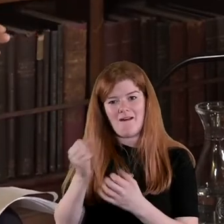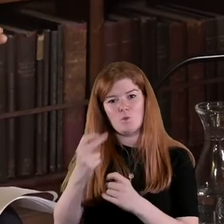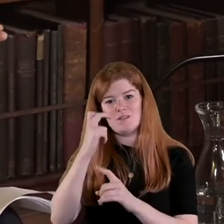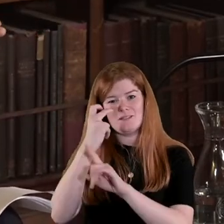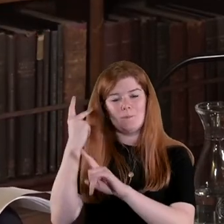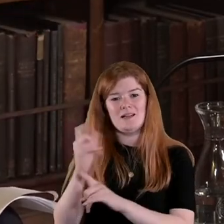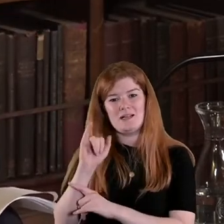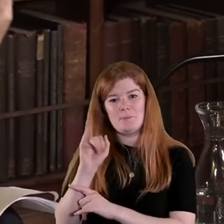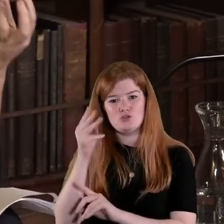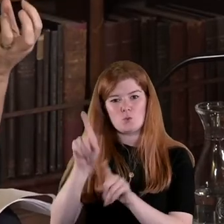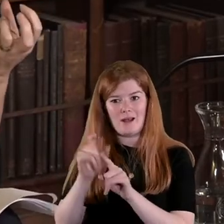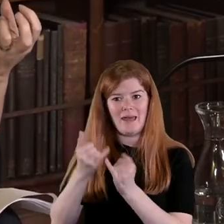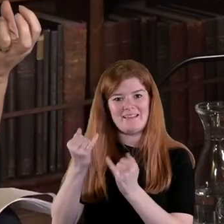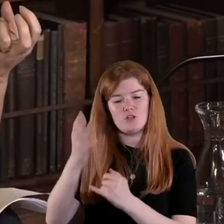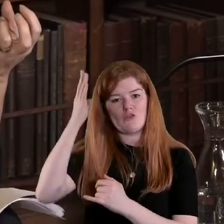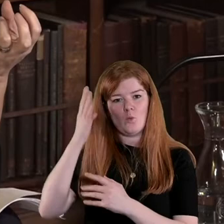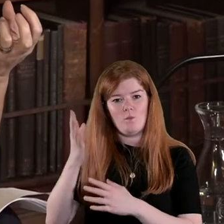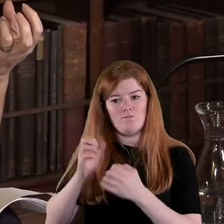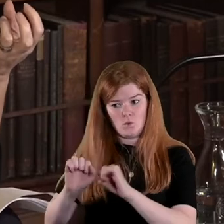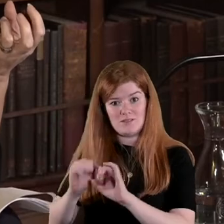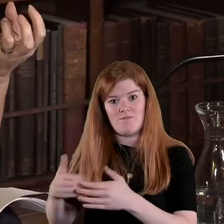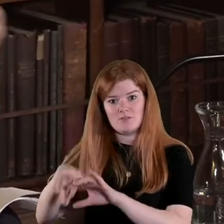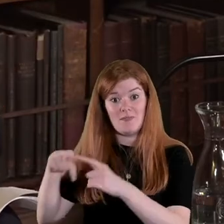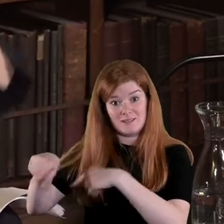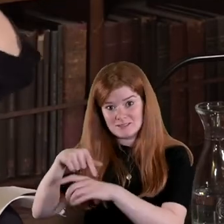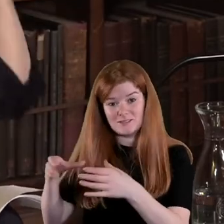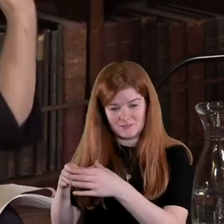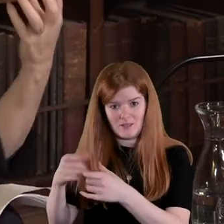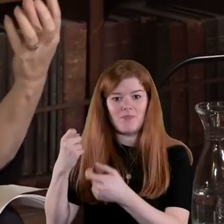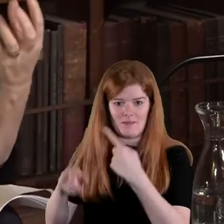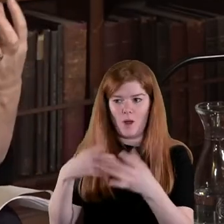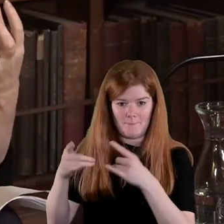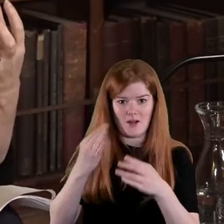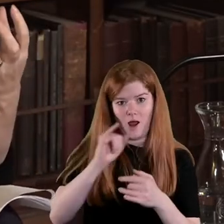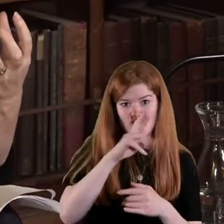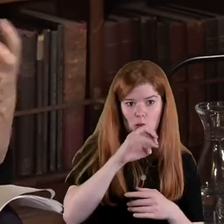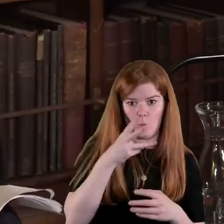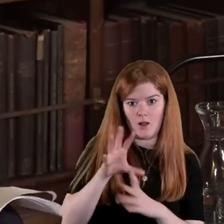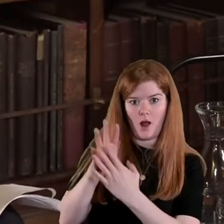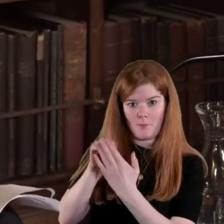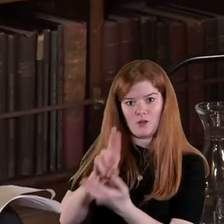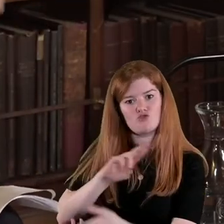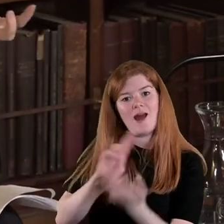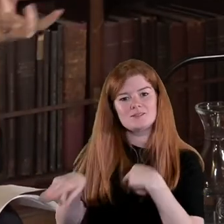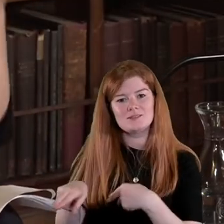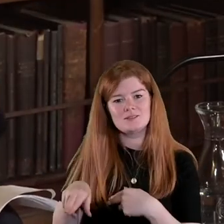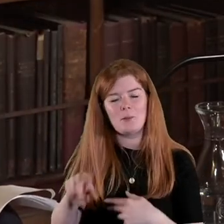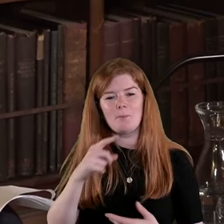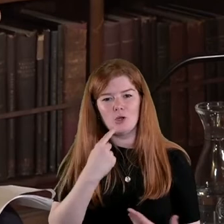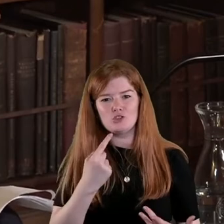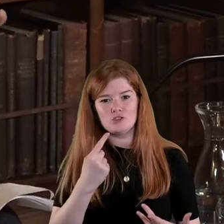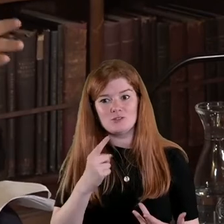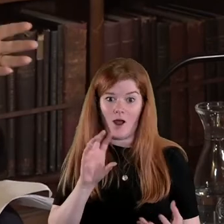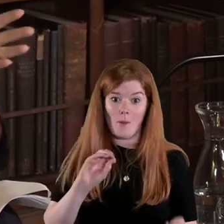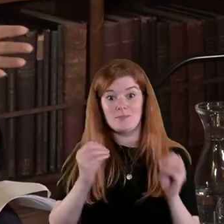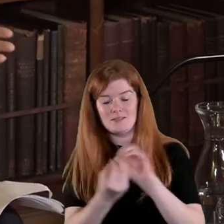because if the Crown Forces are engaging in this you know then the IRA will react but you reverse